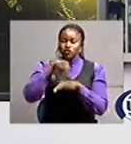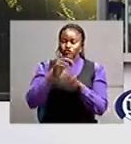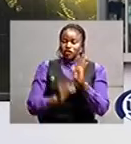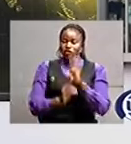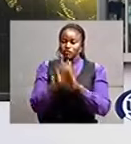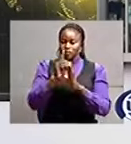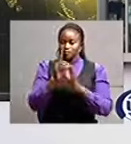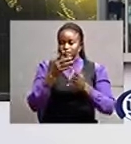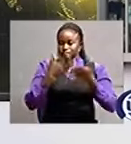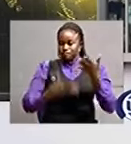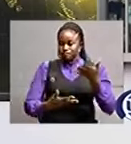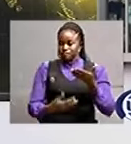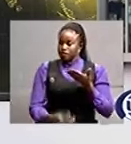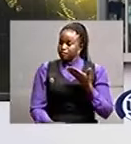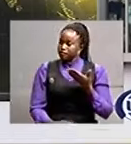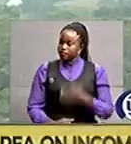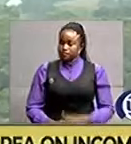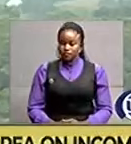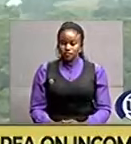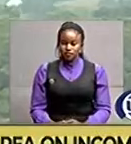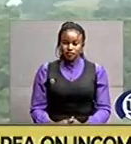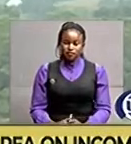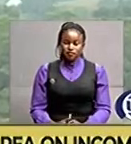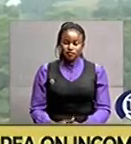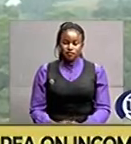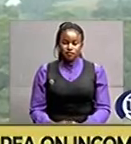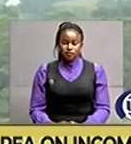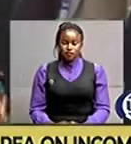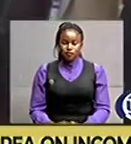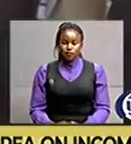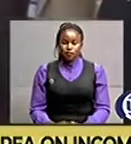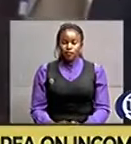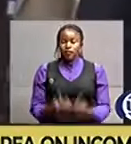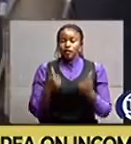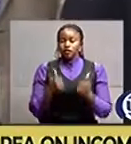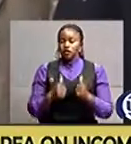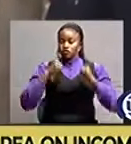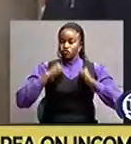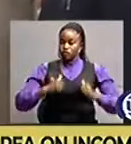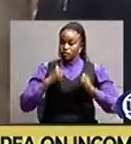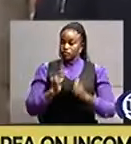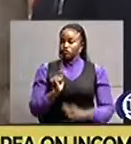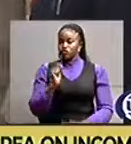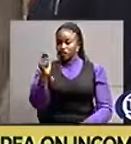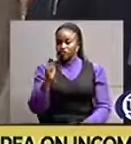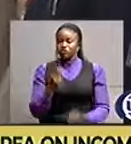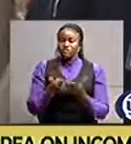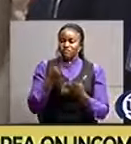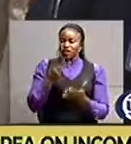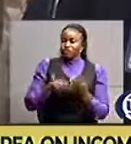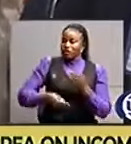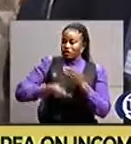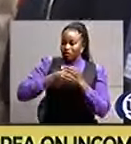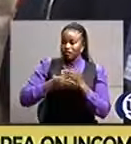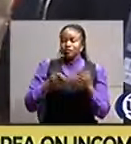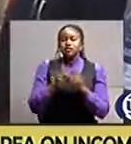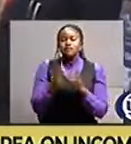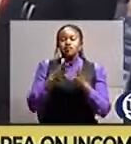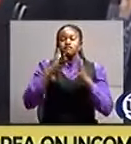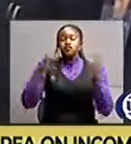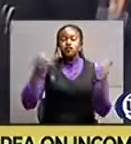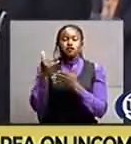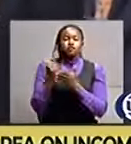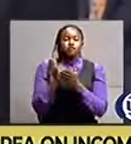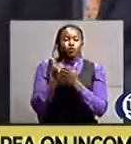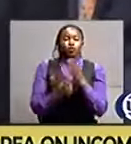let's get more in this report transport and value addition are some of the major investment avenues